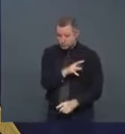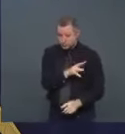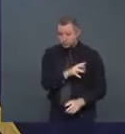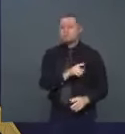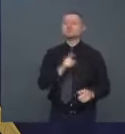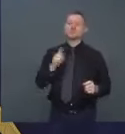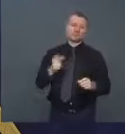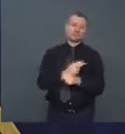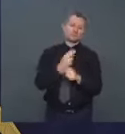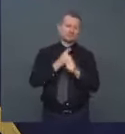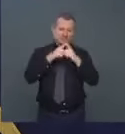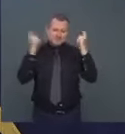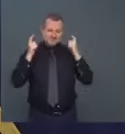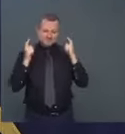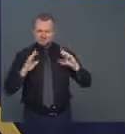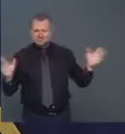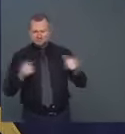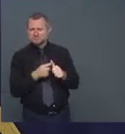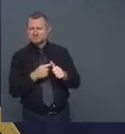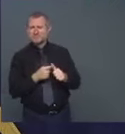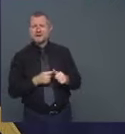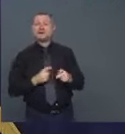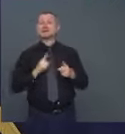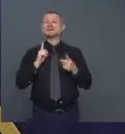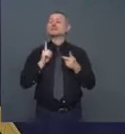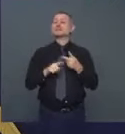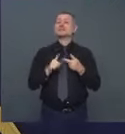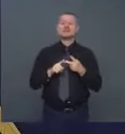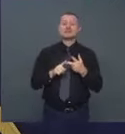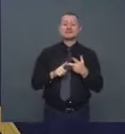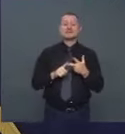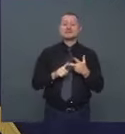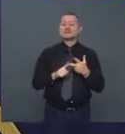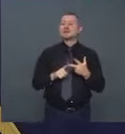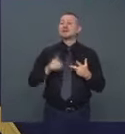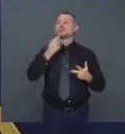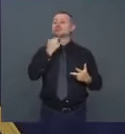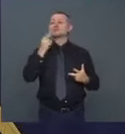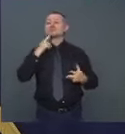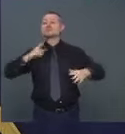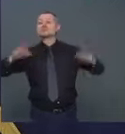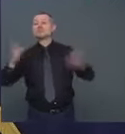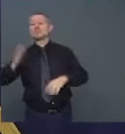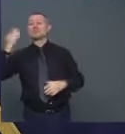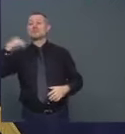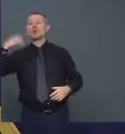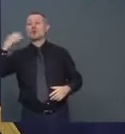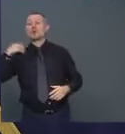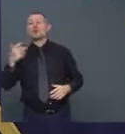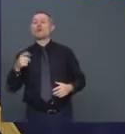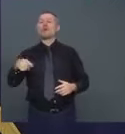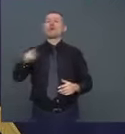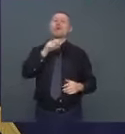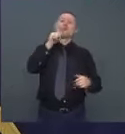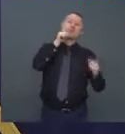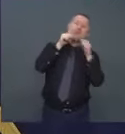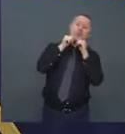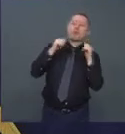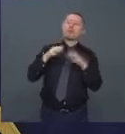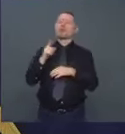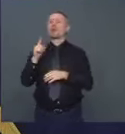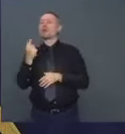There was only outdoor dining. Bars were not, uh, were only taking out